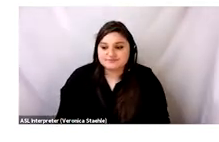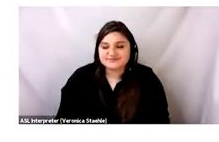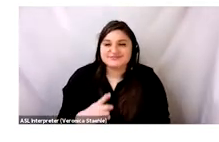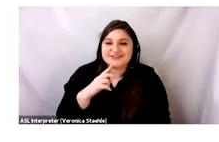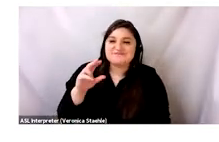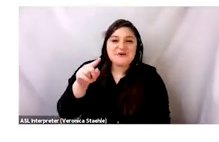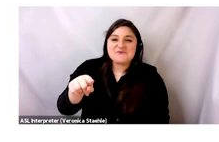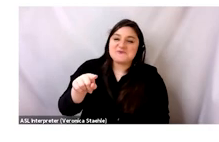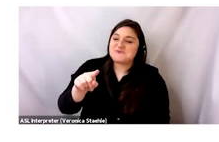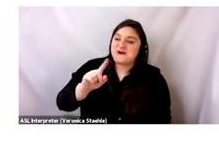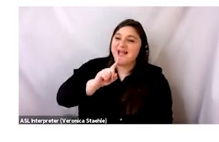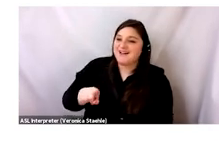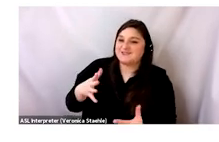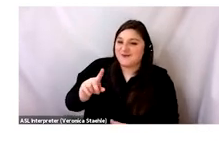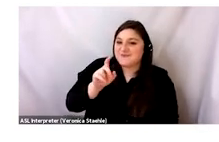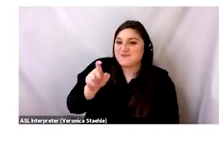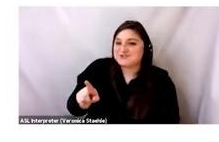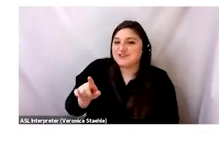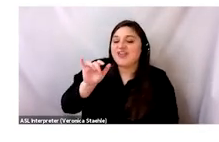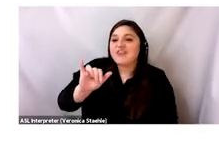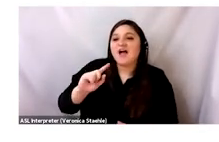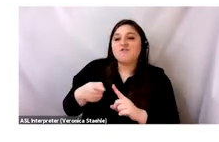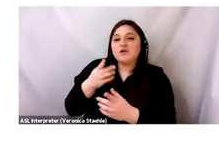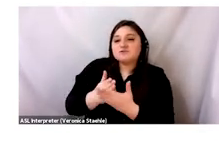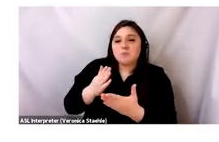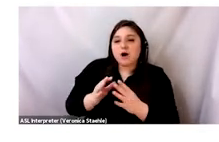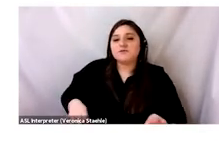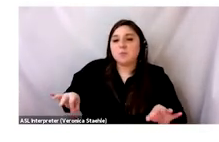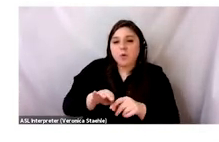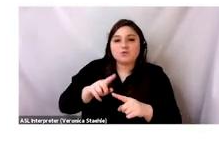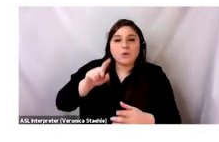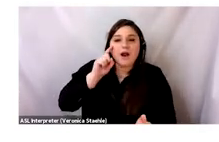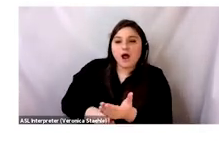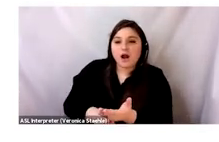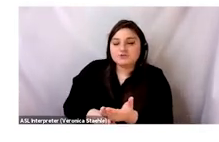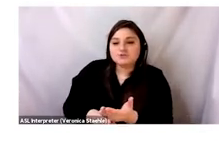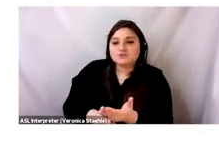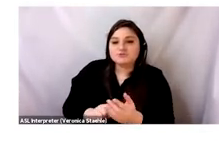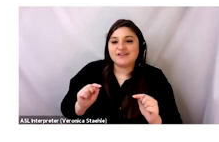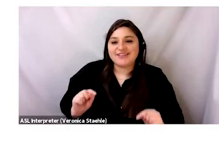You basically answered the question. I think that the first step is to acknowledging, as you said,